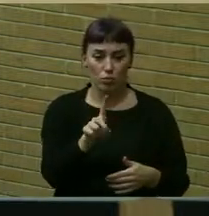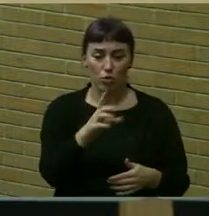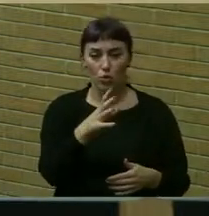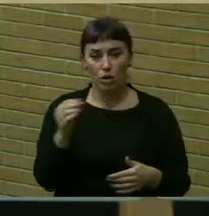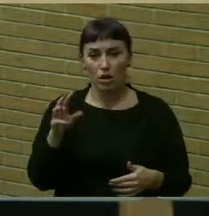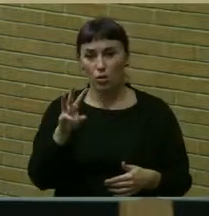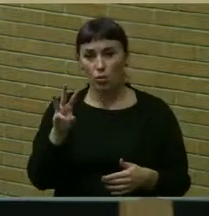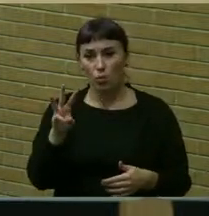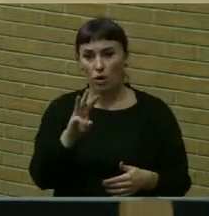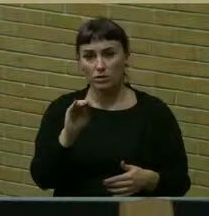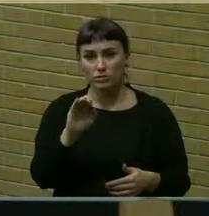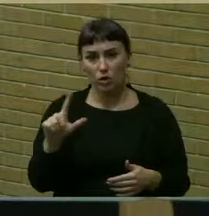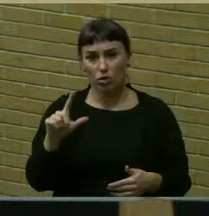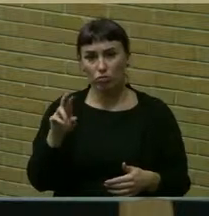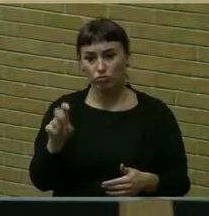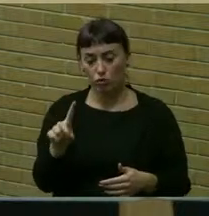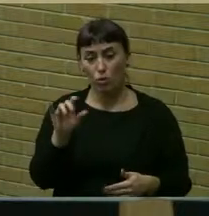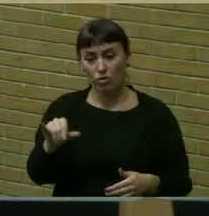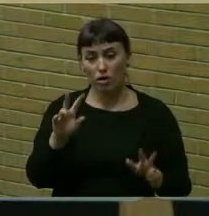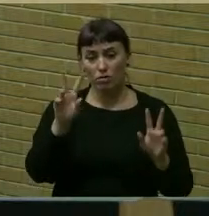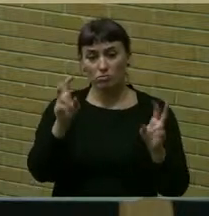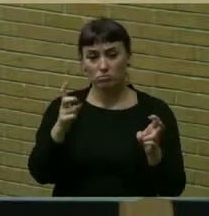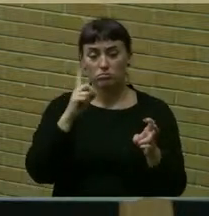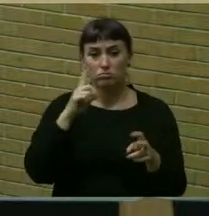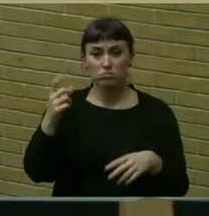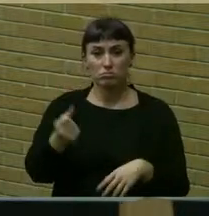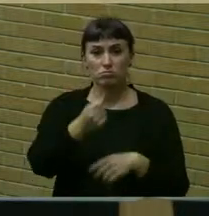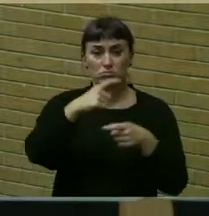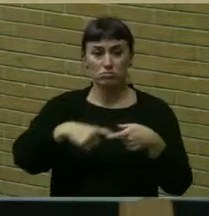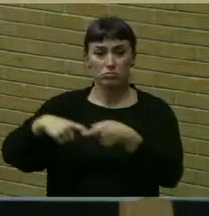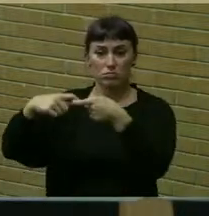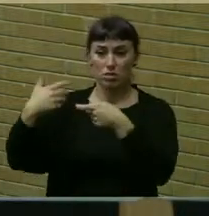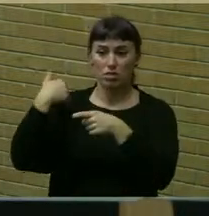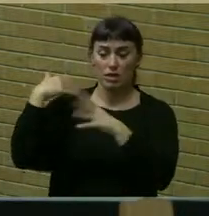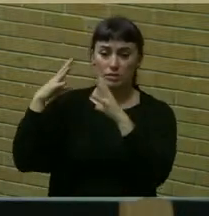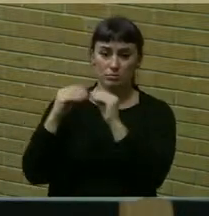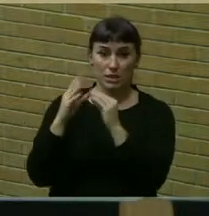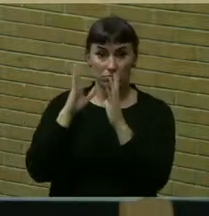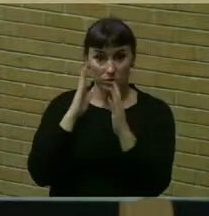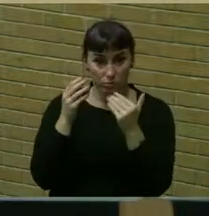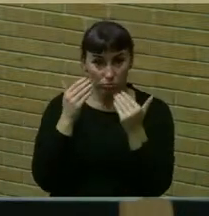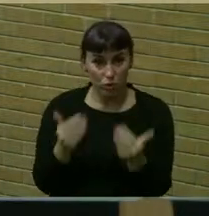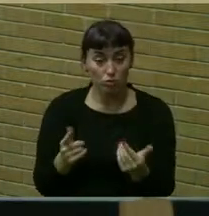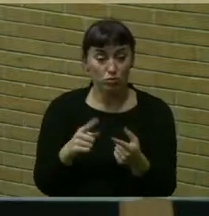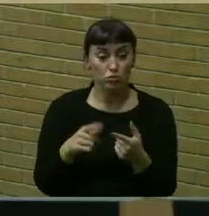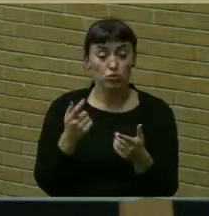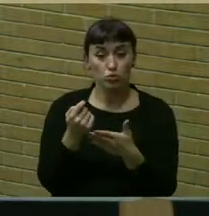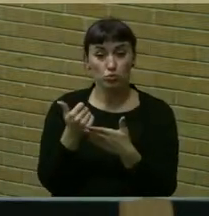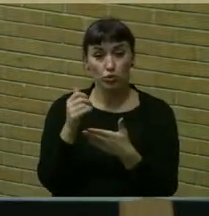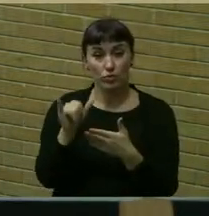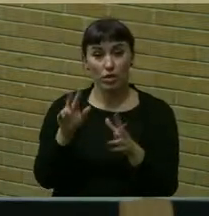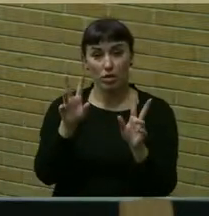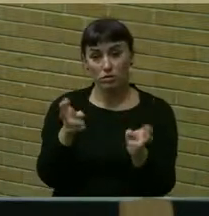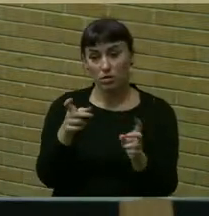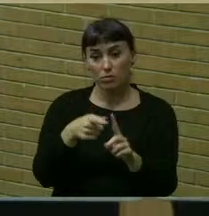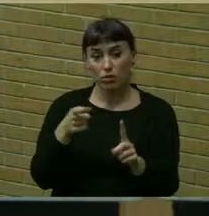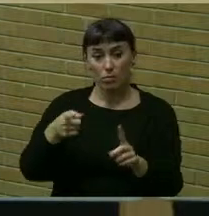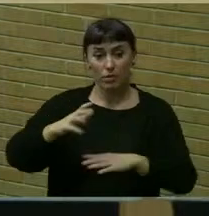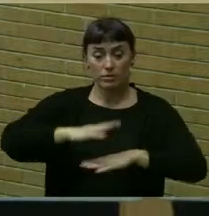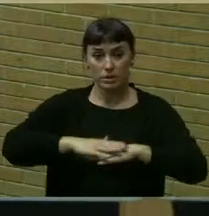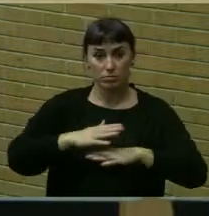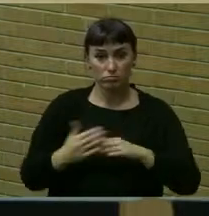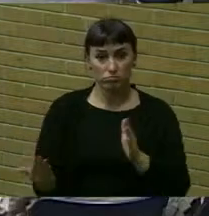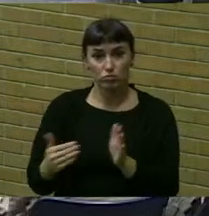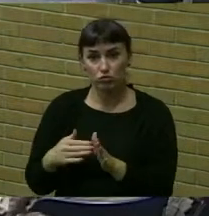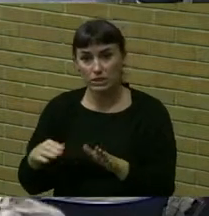Westfall Road. That matter was tabled at our last meeting. Can I have a motion to remove that matter from the table and